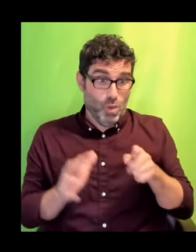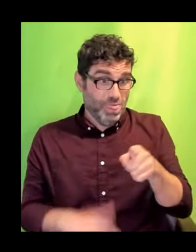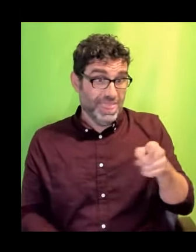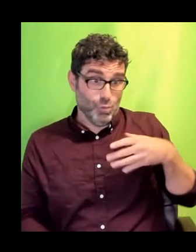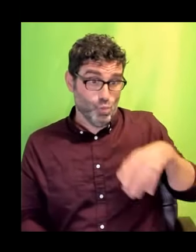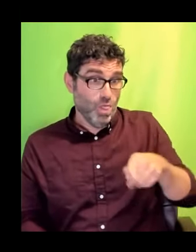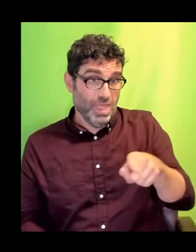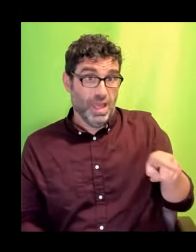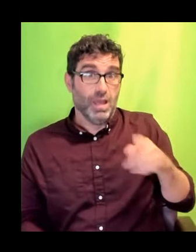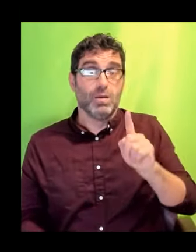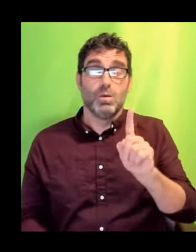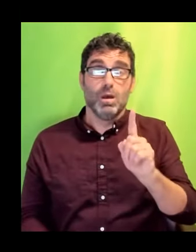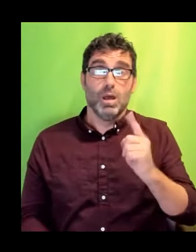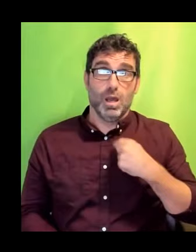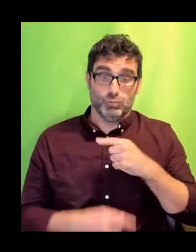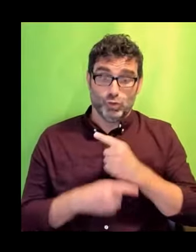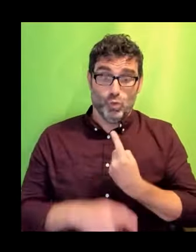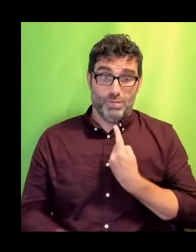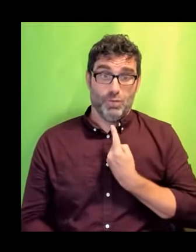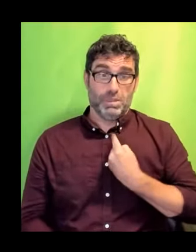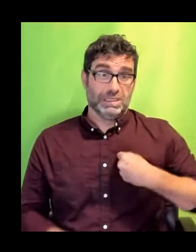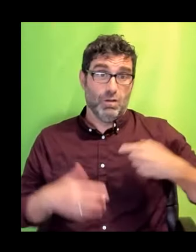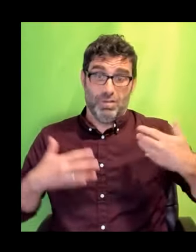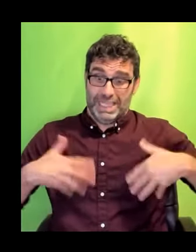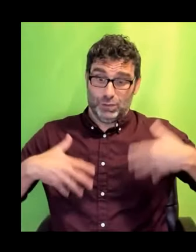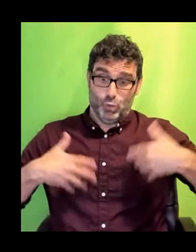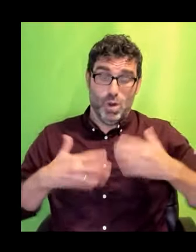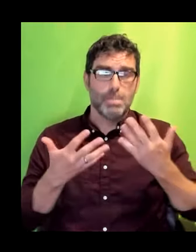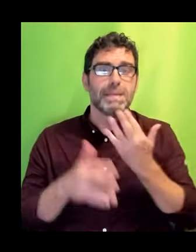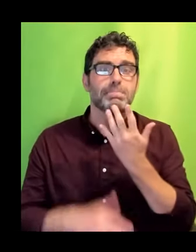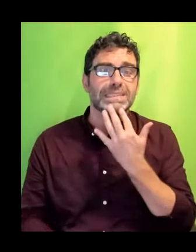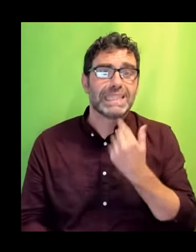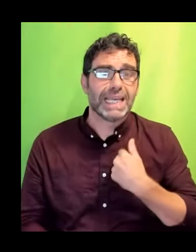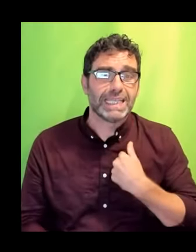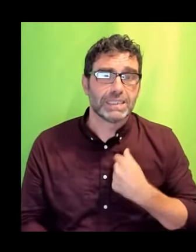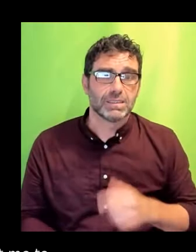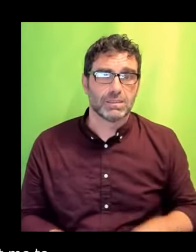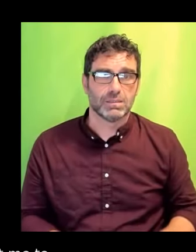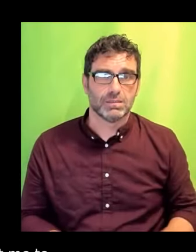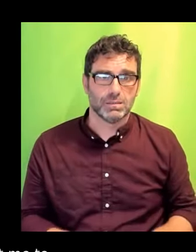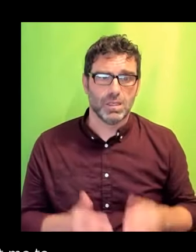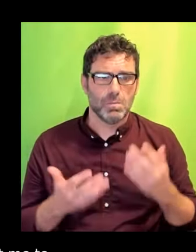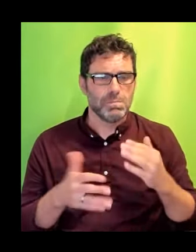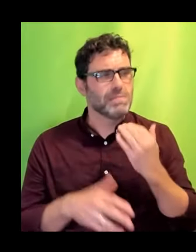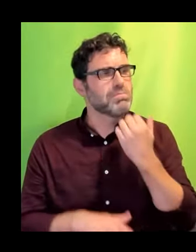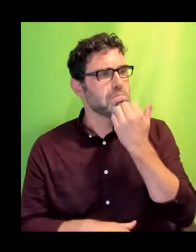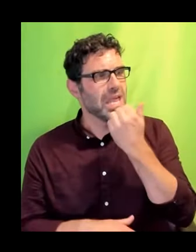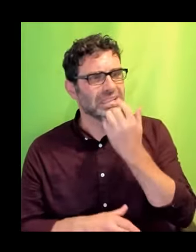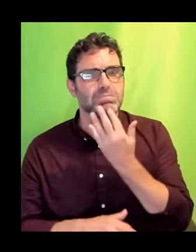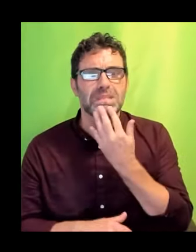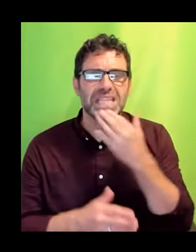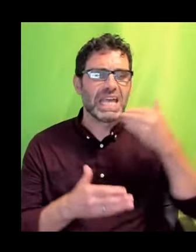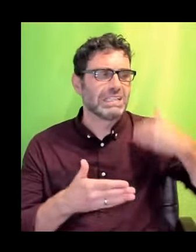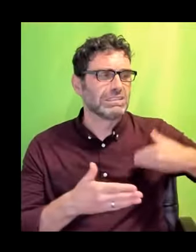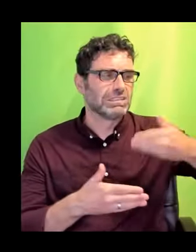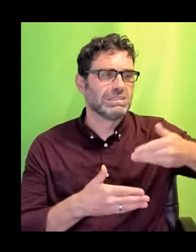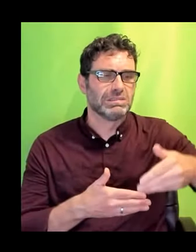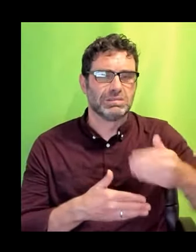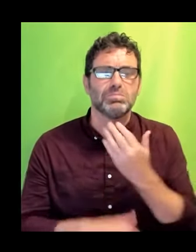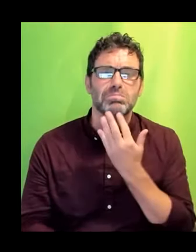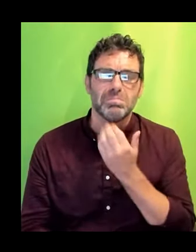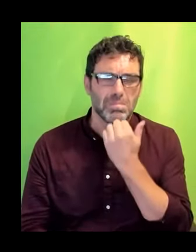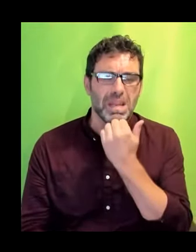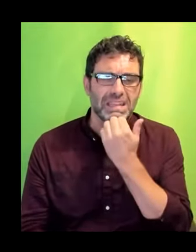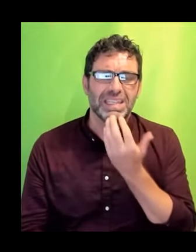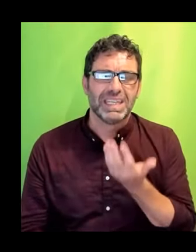right. As I said, I failed far more than I've succeeded in that. And that doesn't just mean that people haven't given me the chance. That